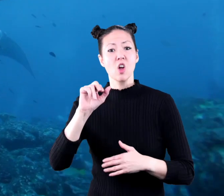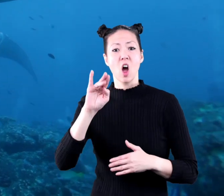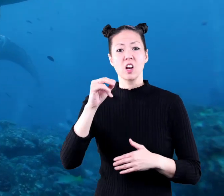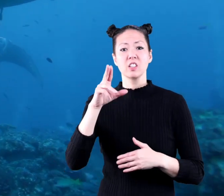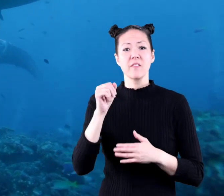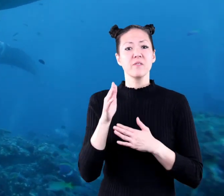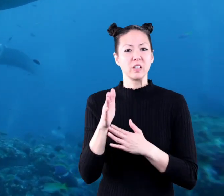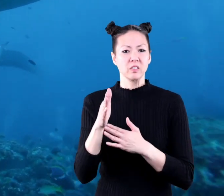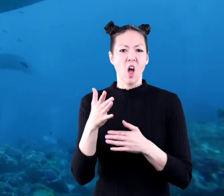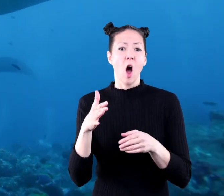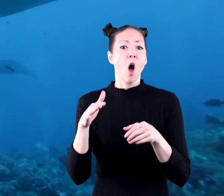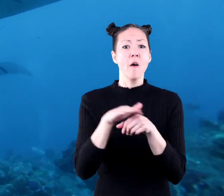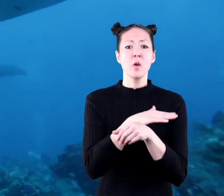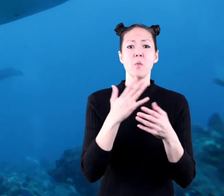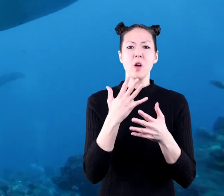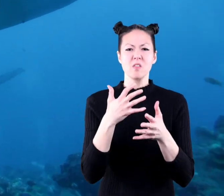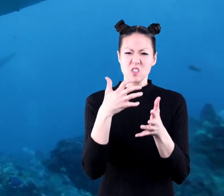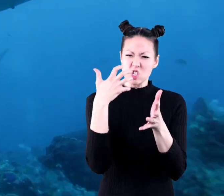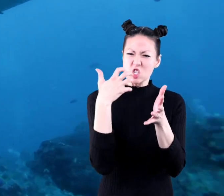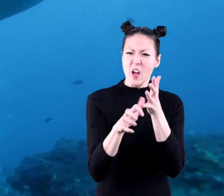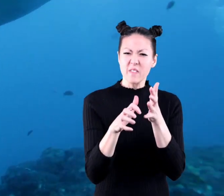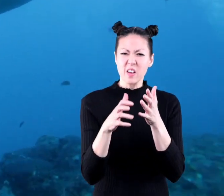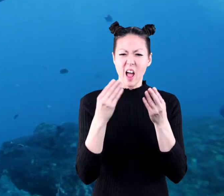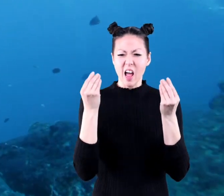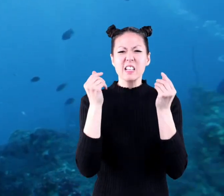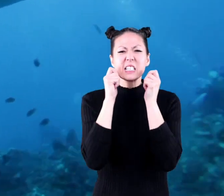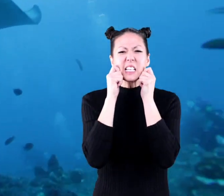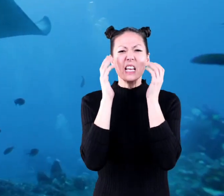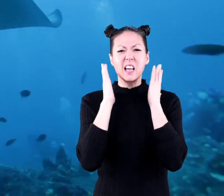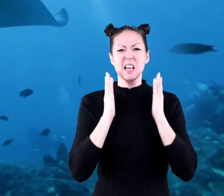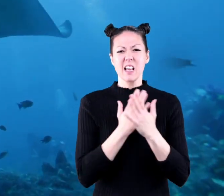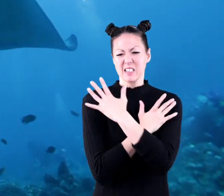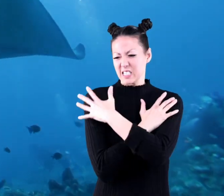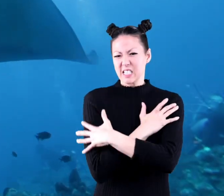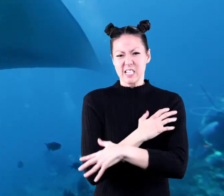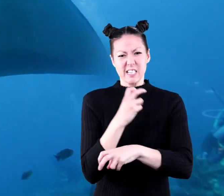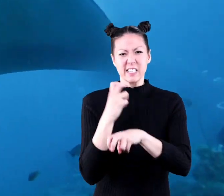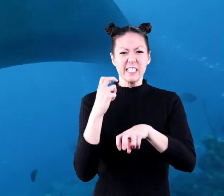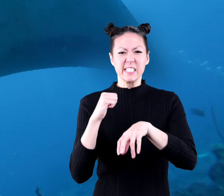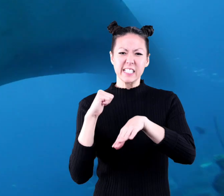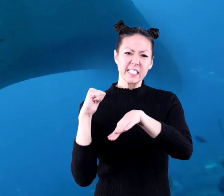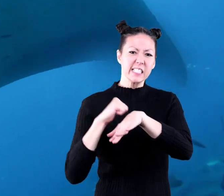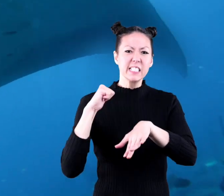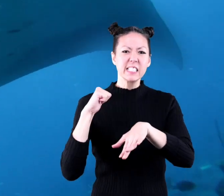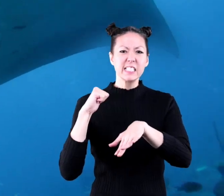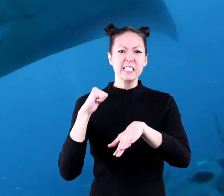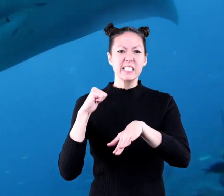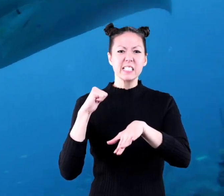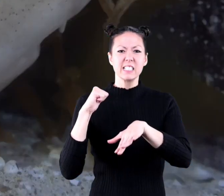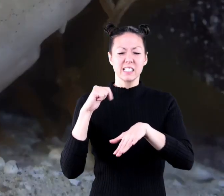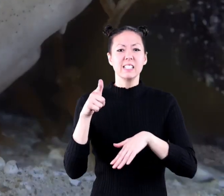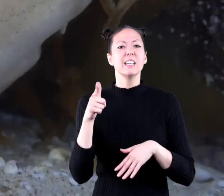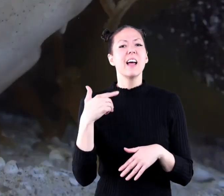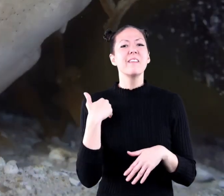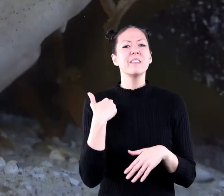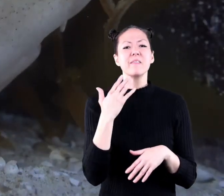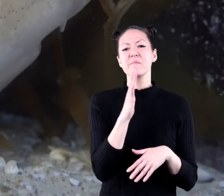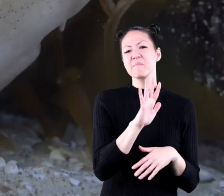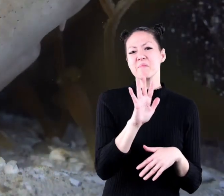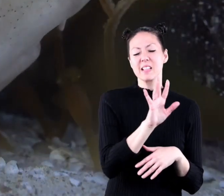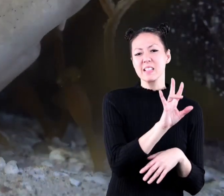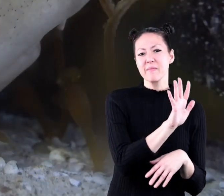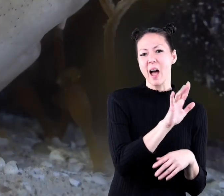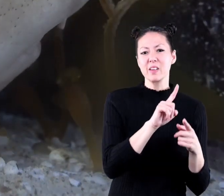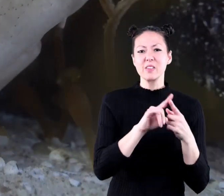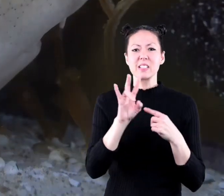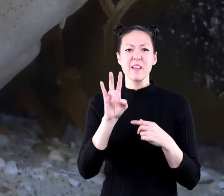cartilaginous fish are covered with a tough outer skin that includes placoid scales they have five